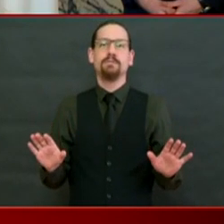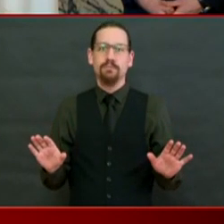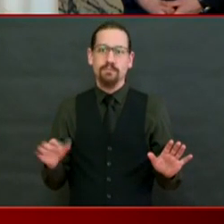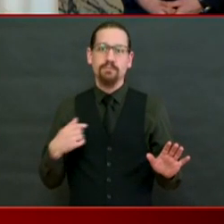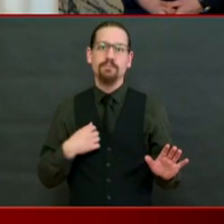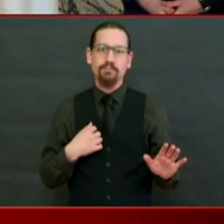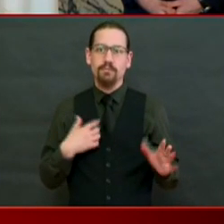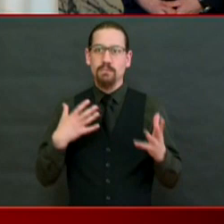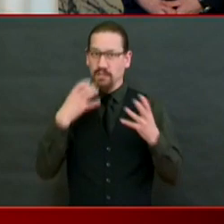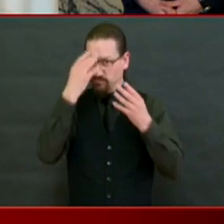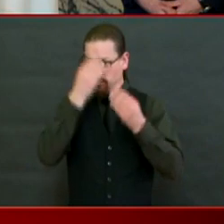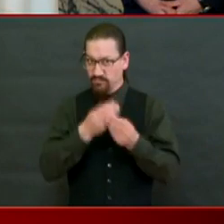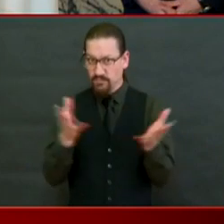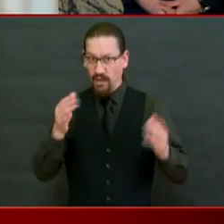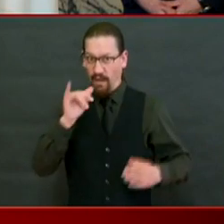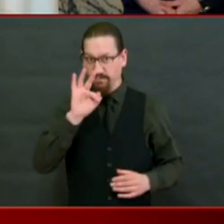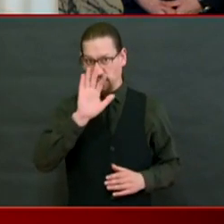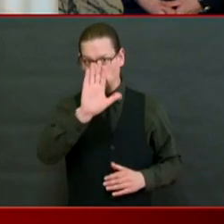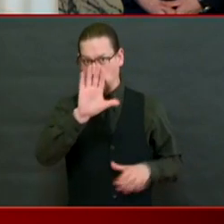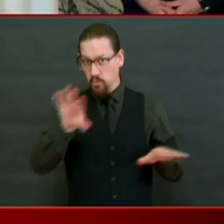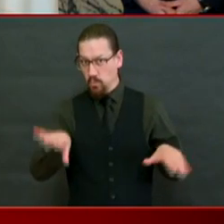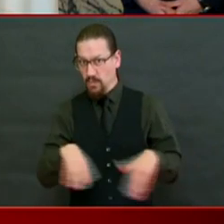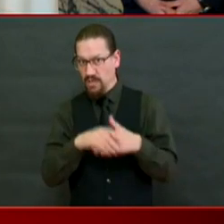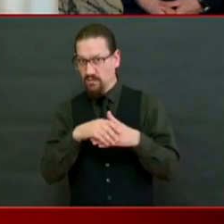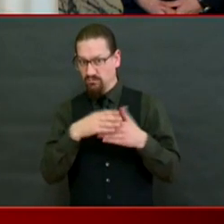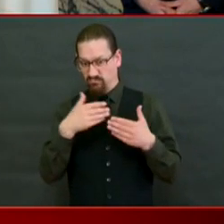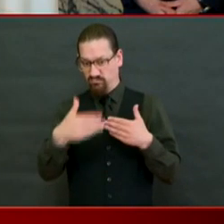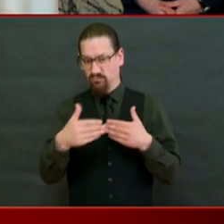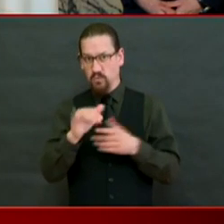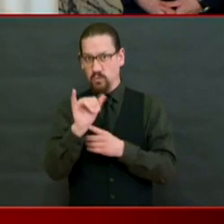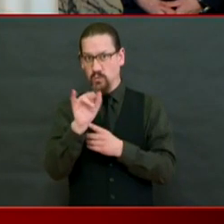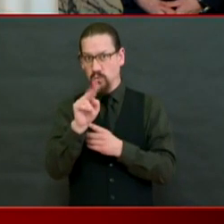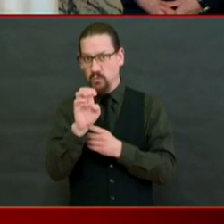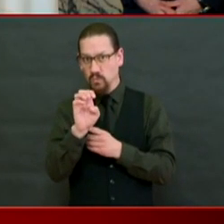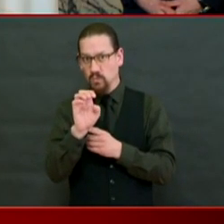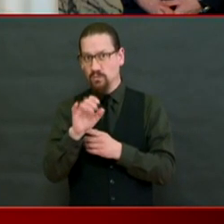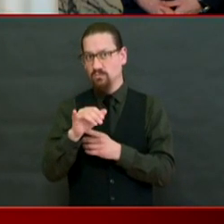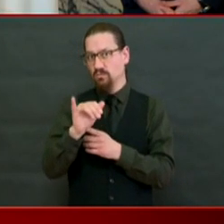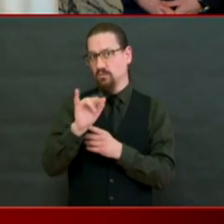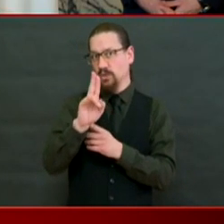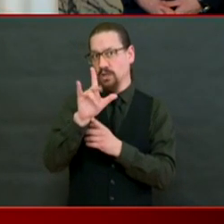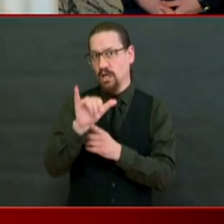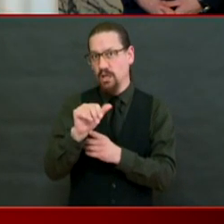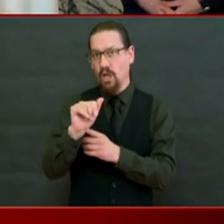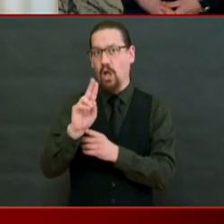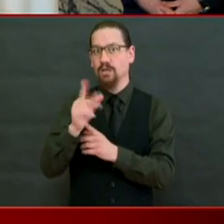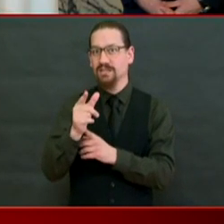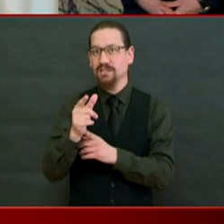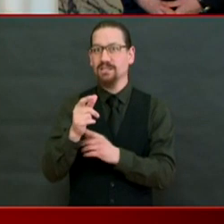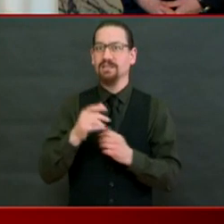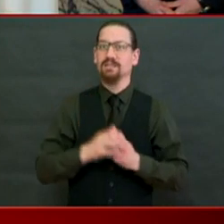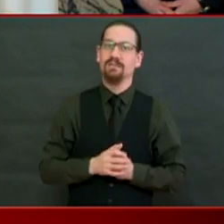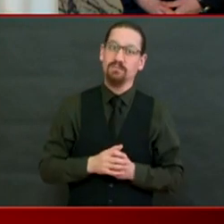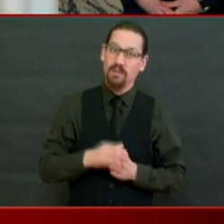in June, in July, of greater than 50 people,